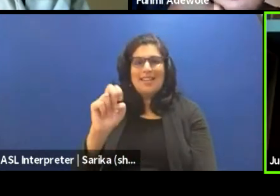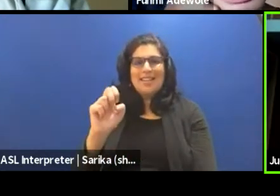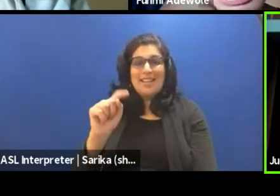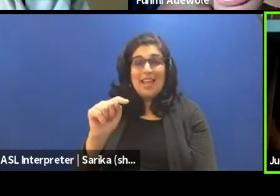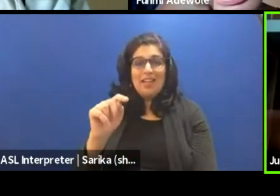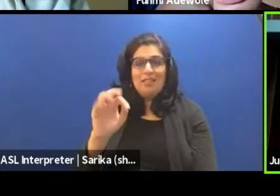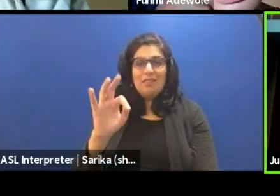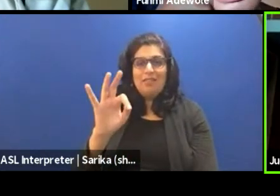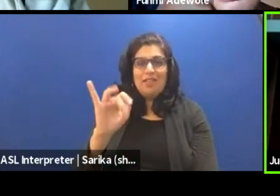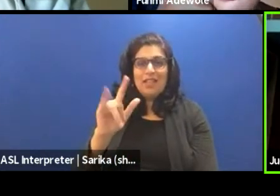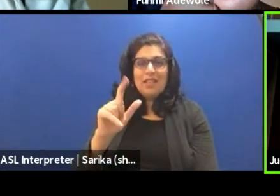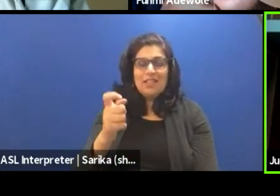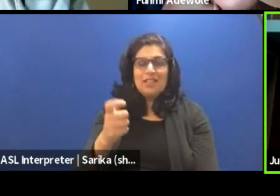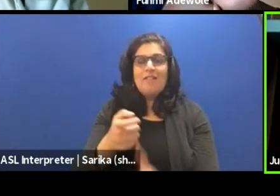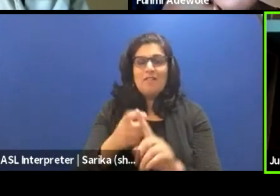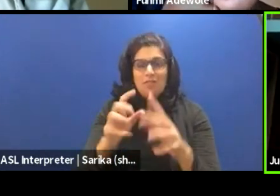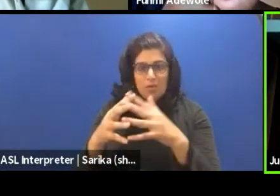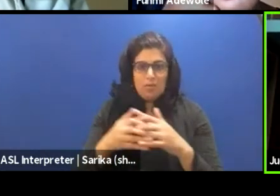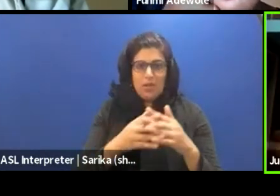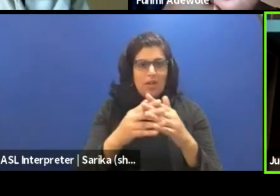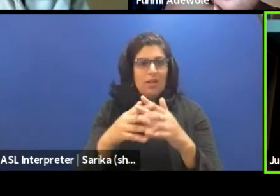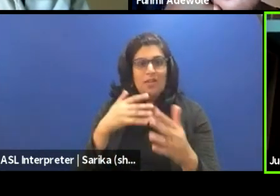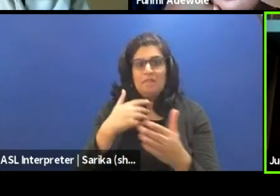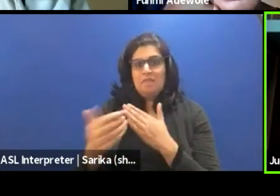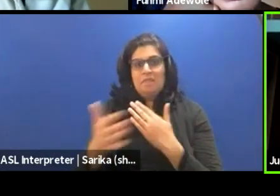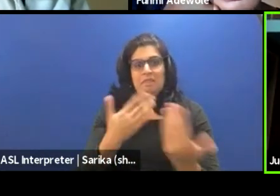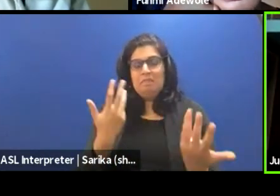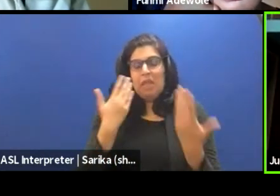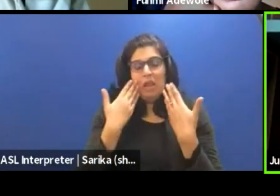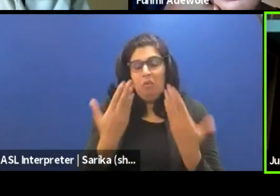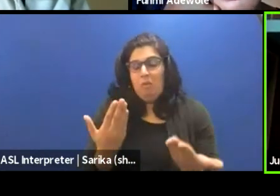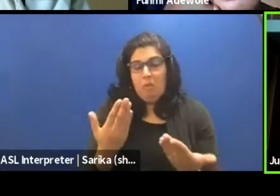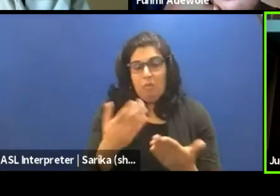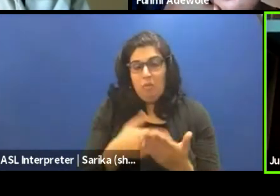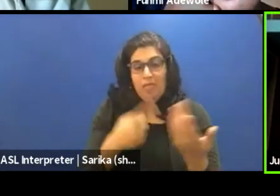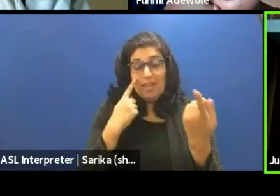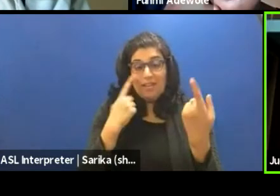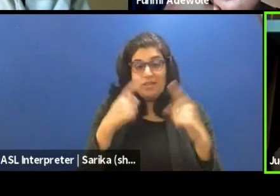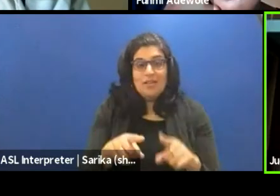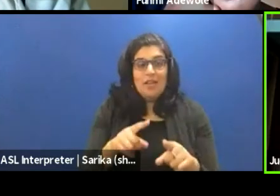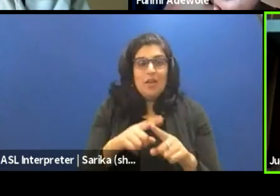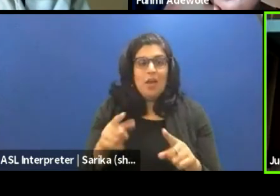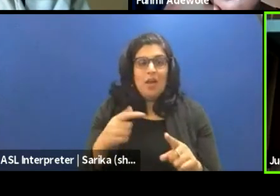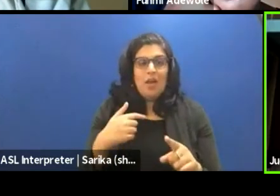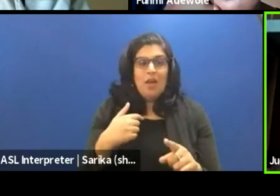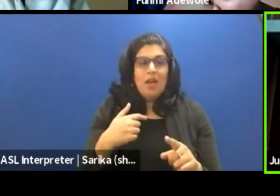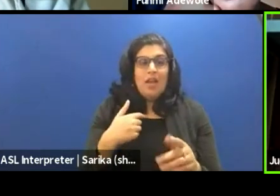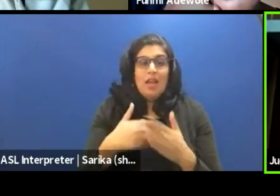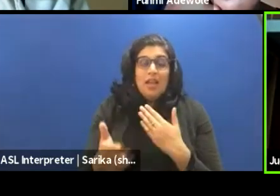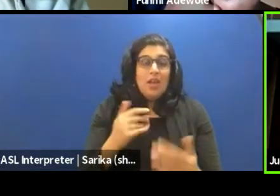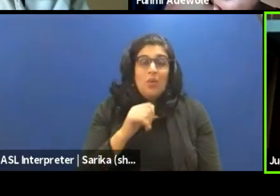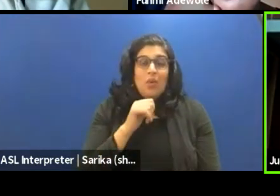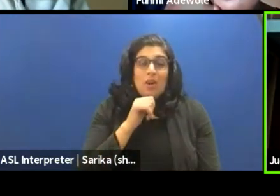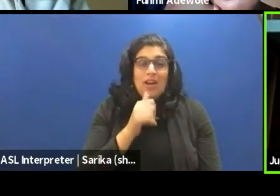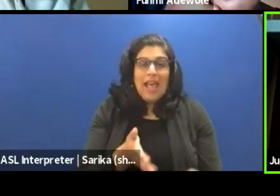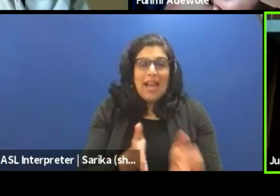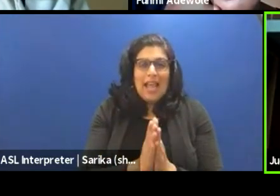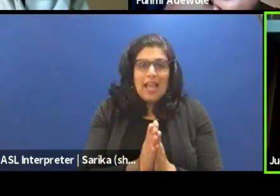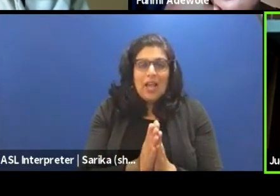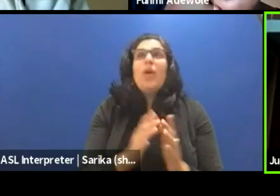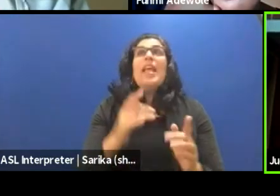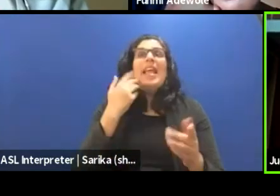even without, I don't know what the brief is, maybe Netflix said they should, but we find ourselves that even when we're not asked to do it,